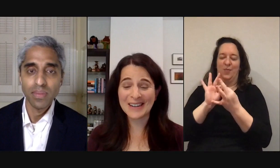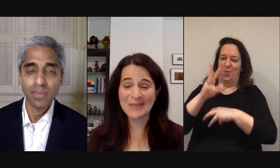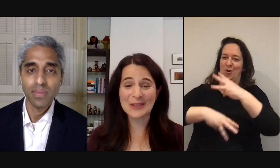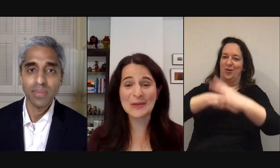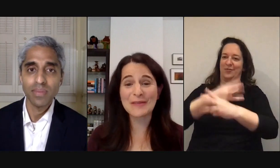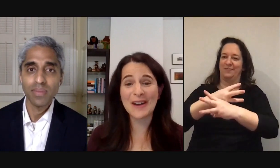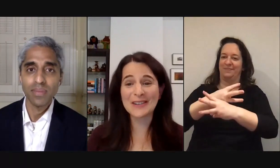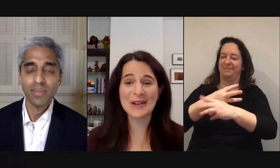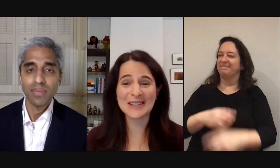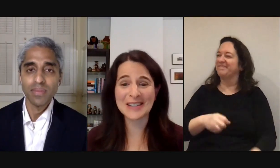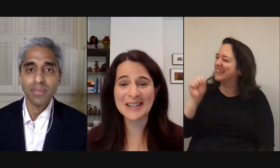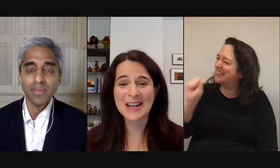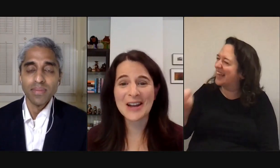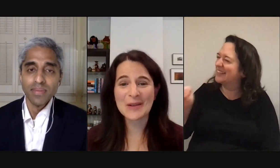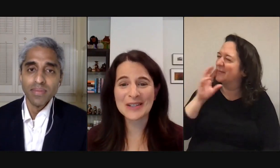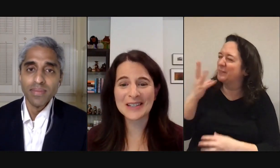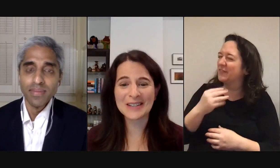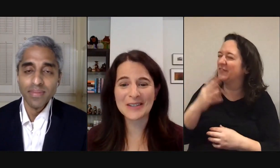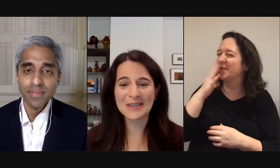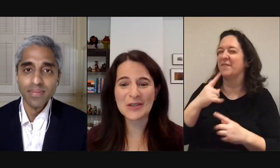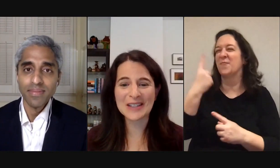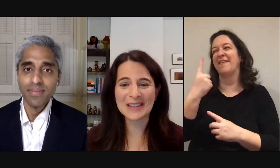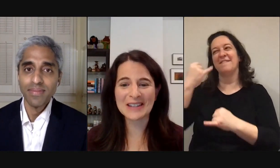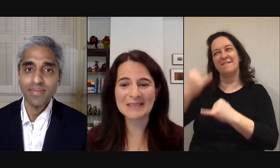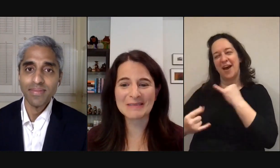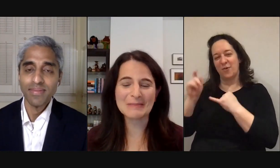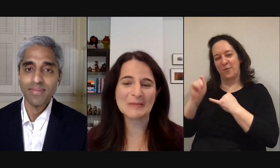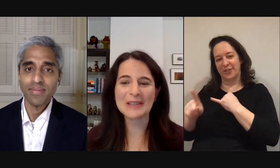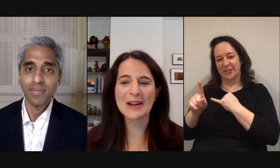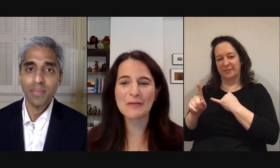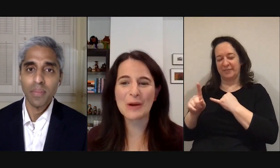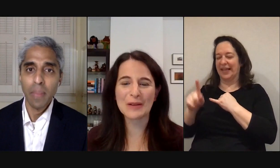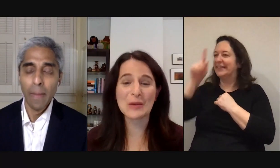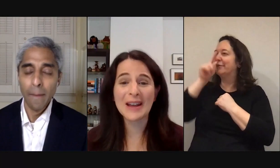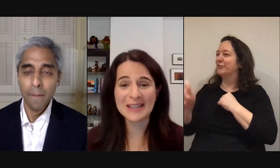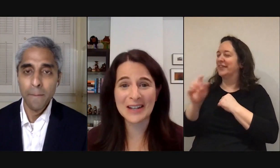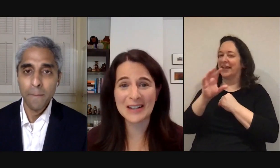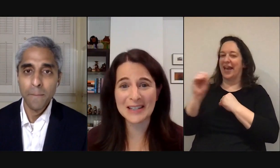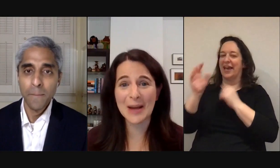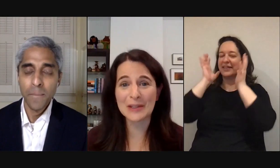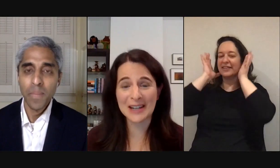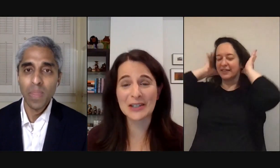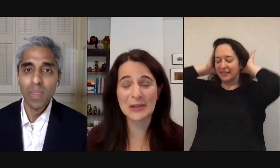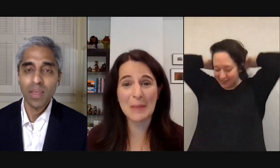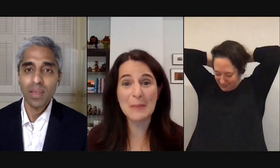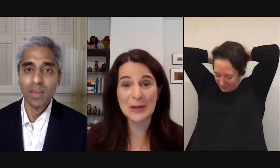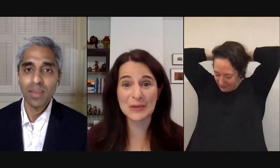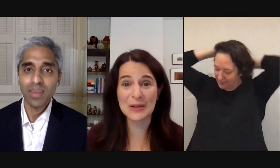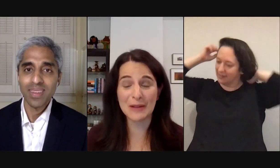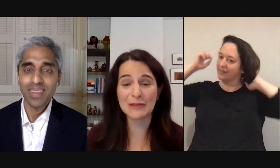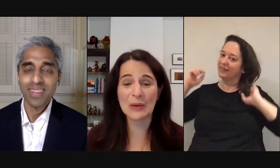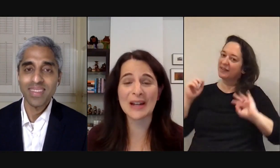um so we have a final question which is sort of interesting and in light of what the uk has done in establishing actually